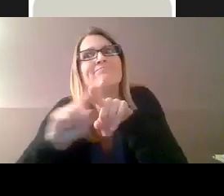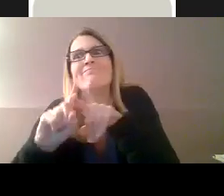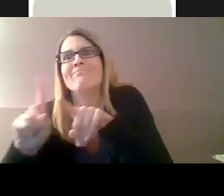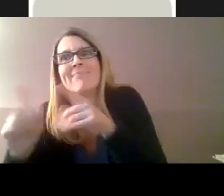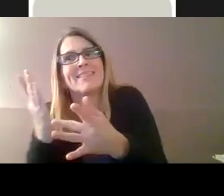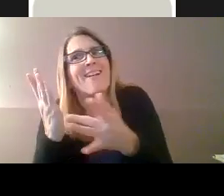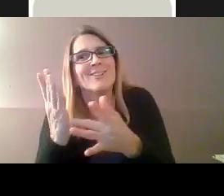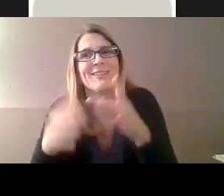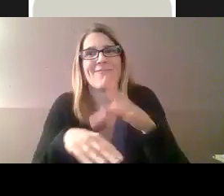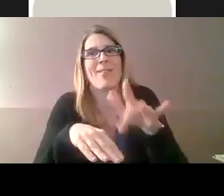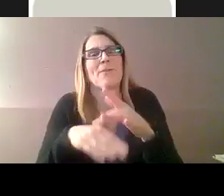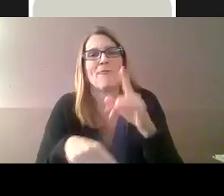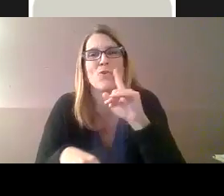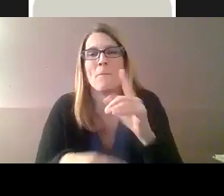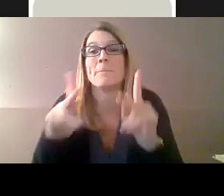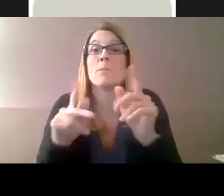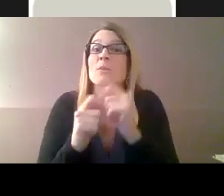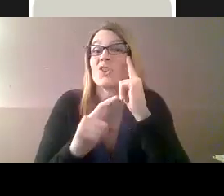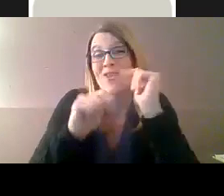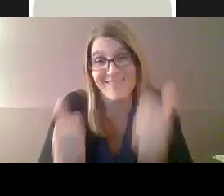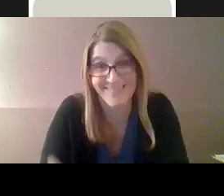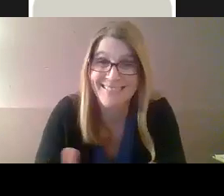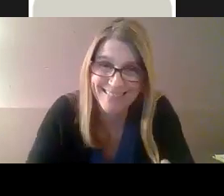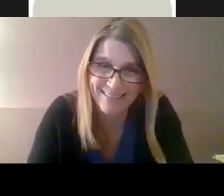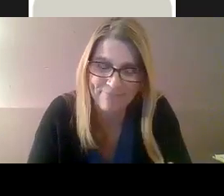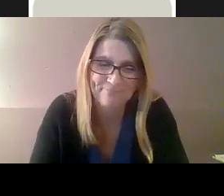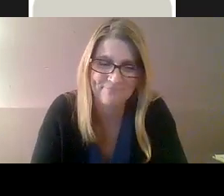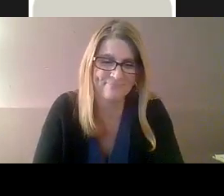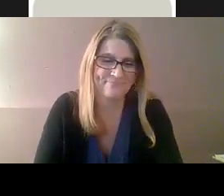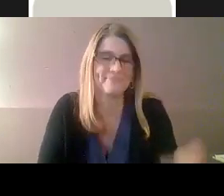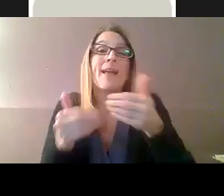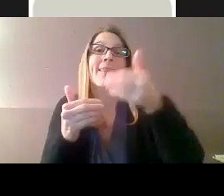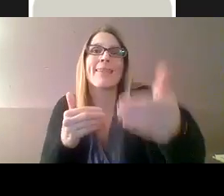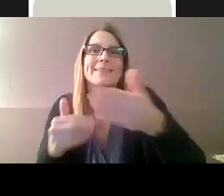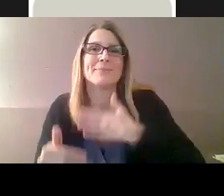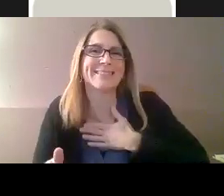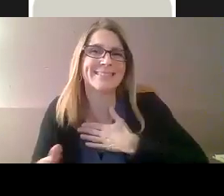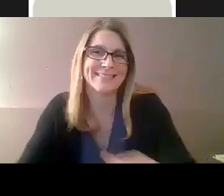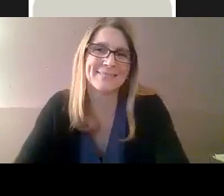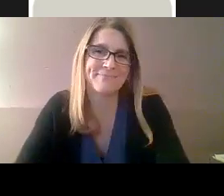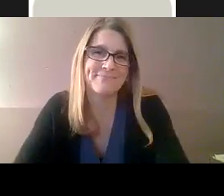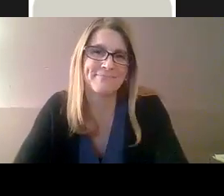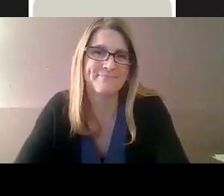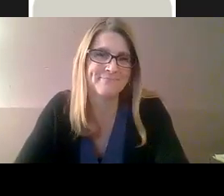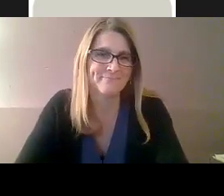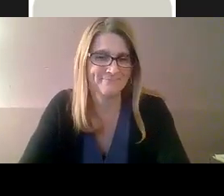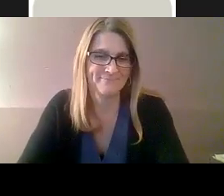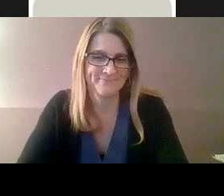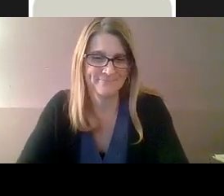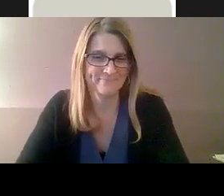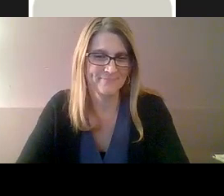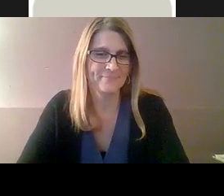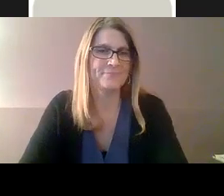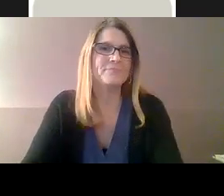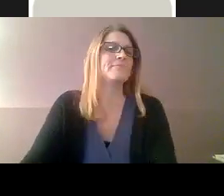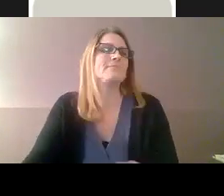today. You know, we could give a presentation, a full-day presentation on just this, technology aids alone. Next slide, please.